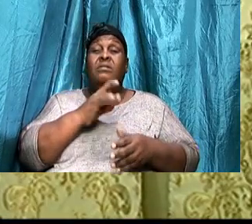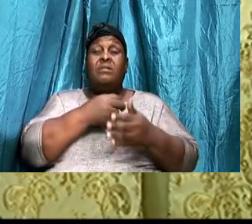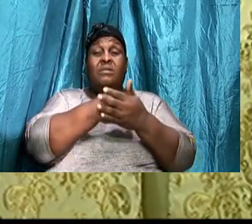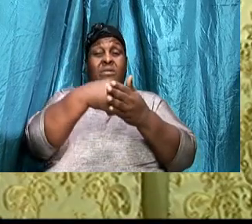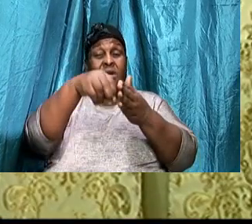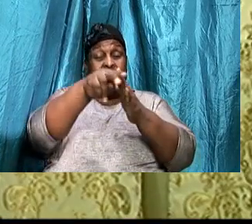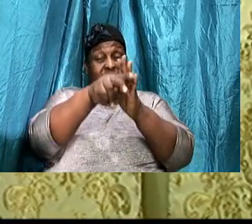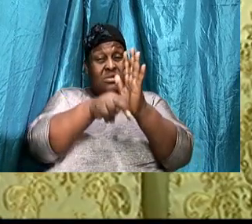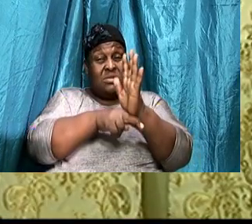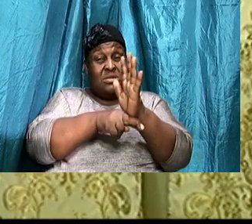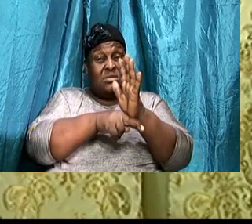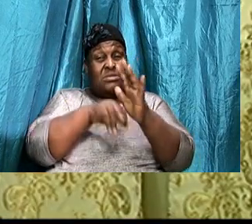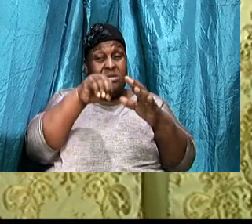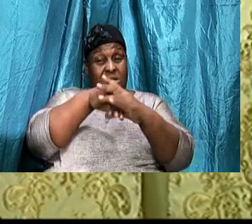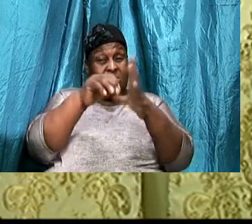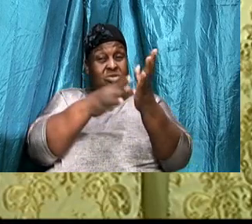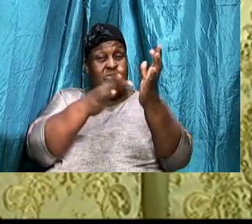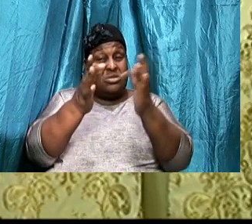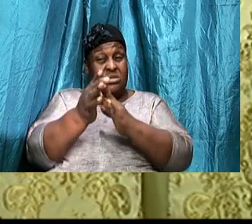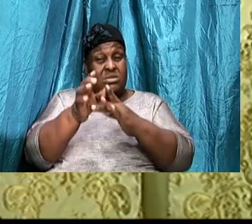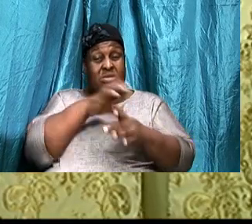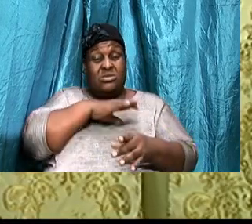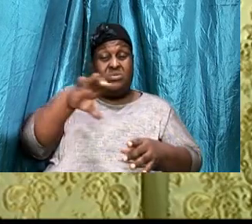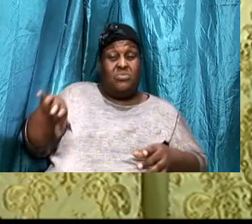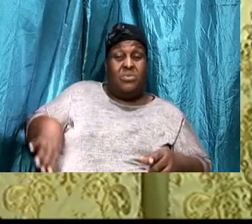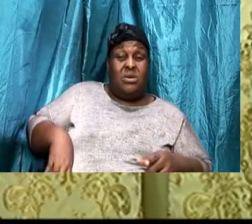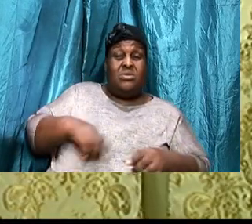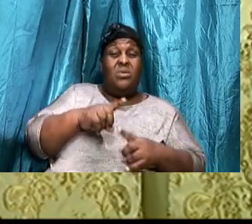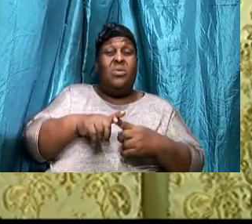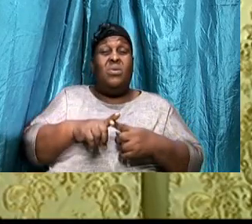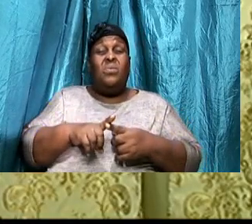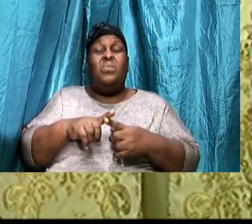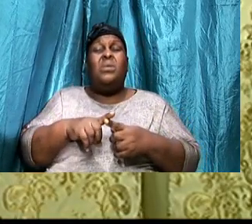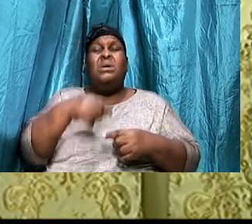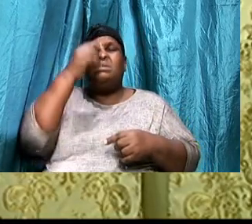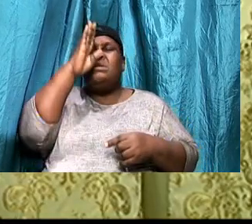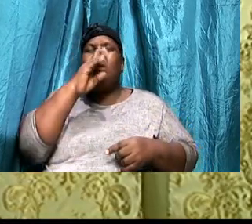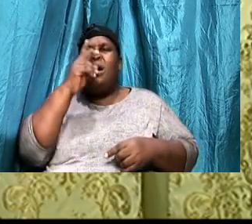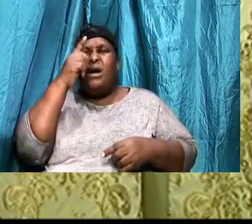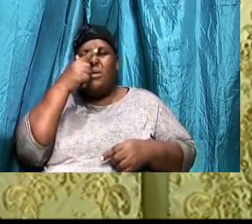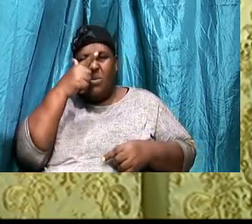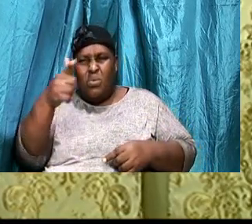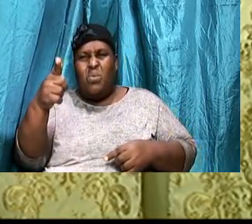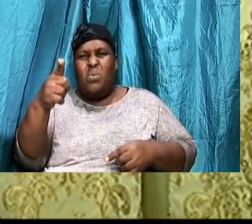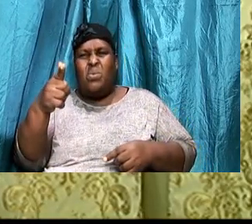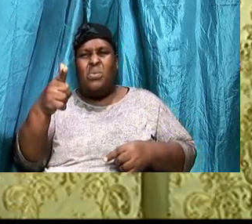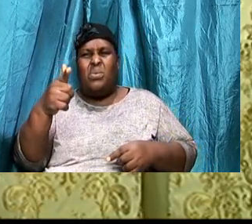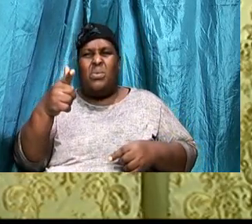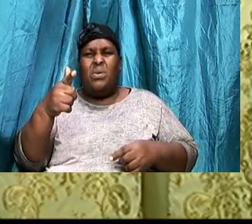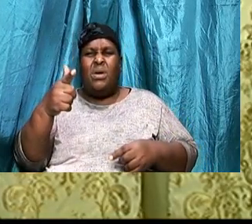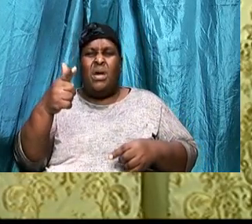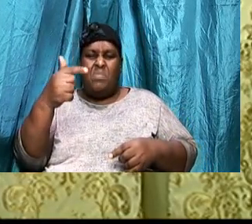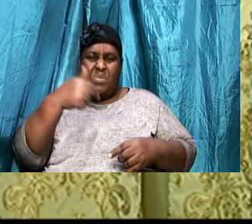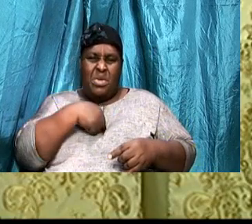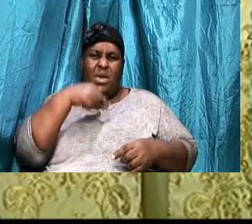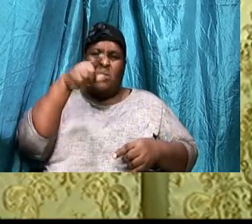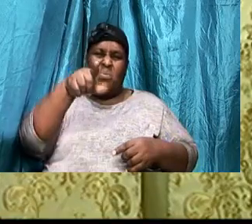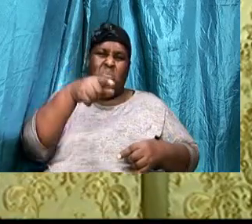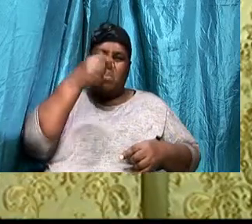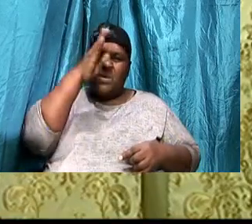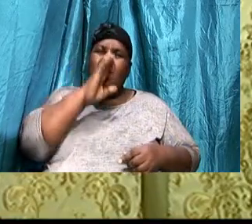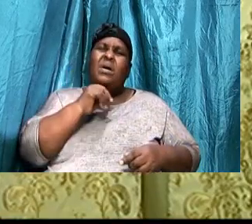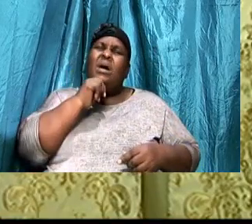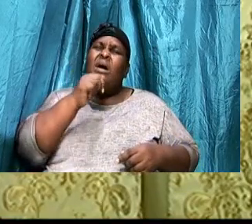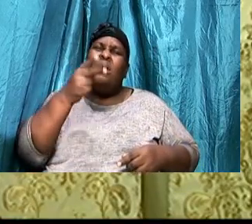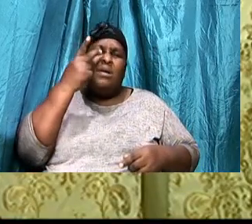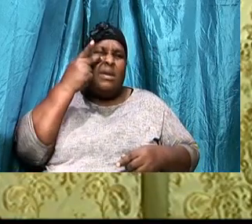When God looks at you, Child of God, When God looks at me, He has not seen, My righteousness, Which is as filthy rugs,